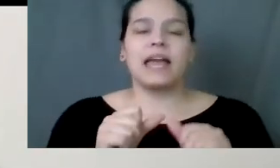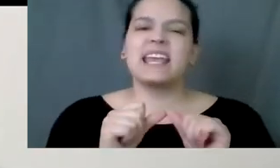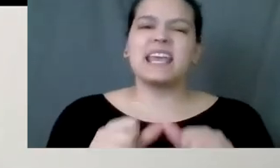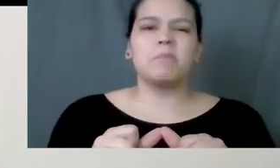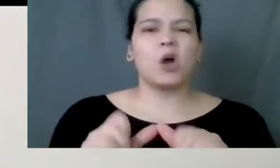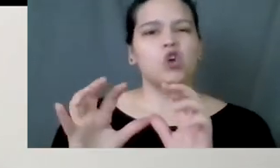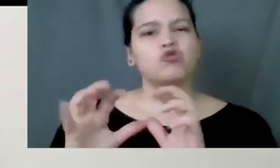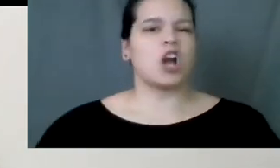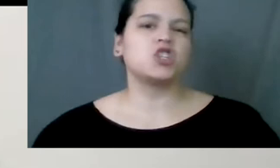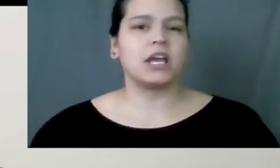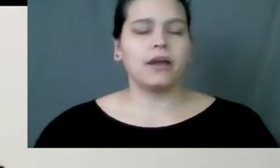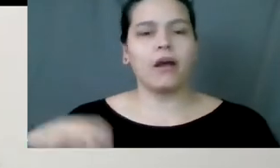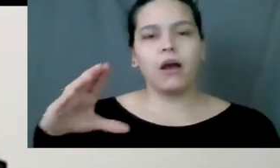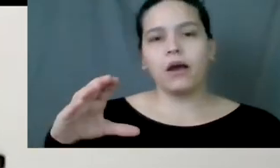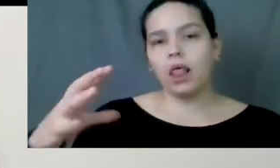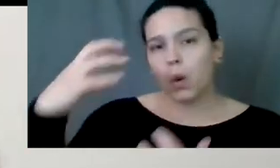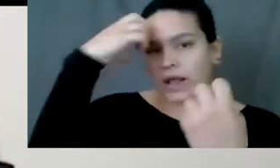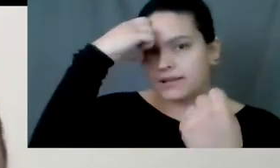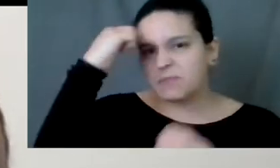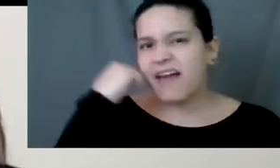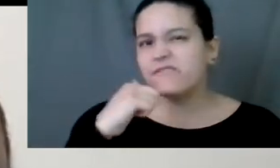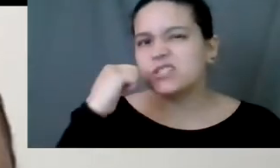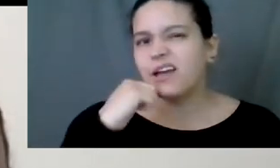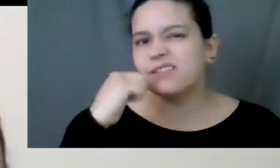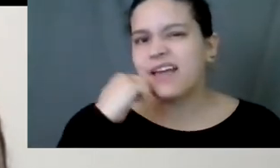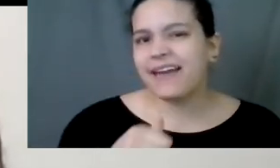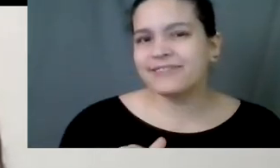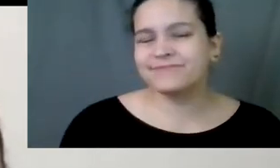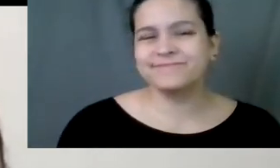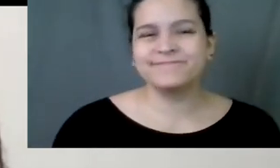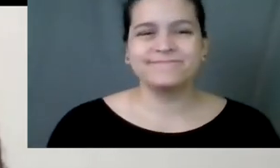and keep crushing colonialism every single day.